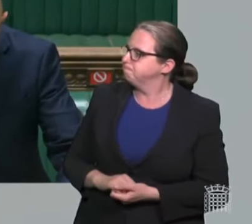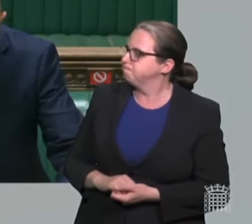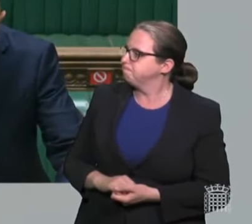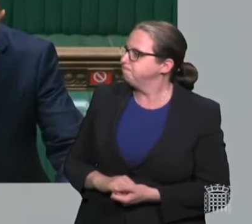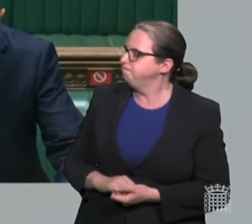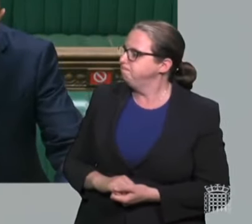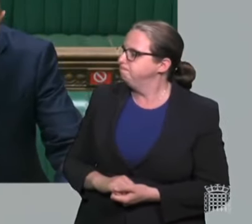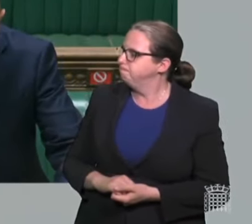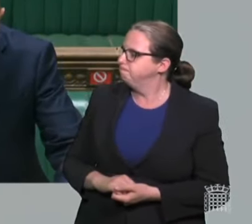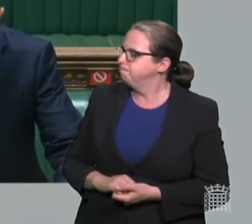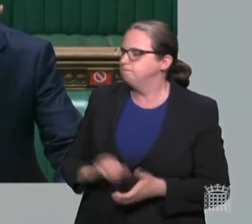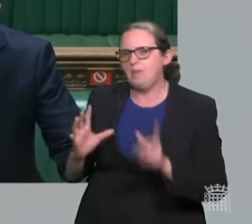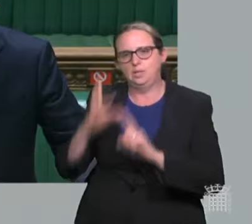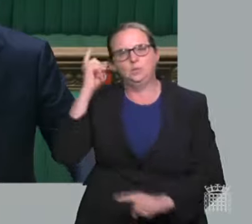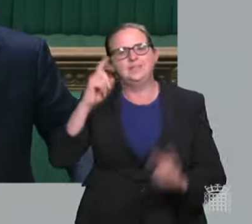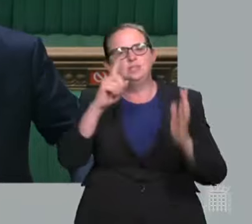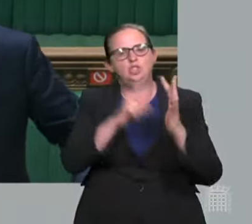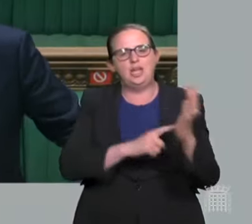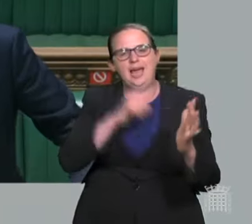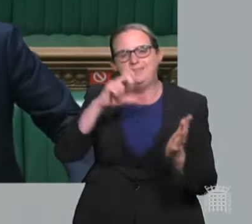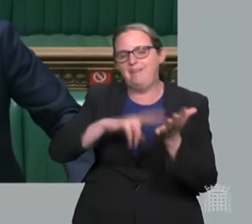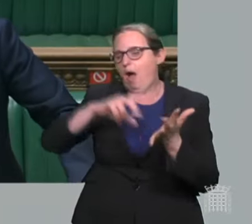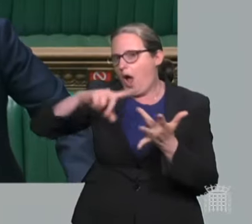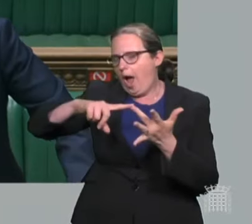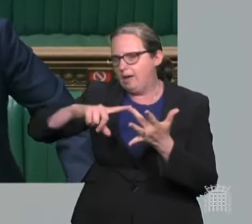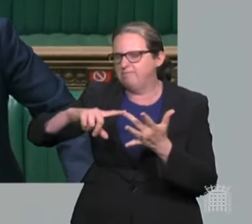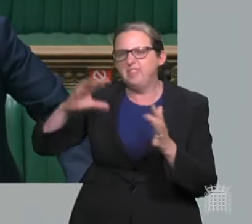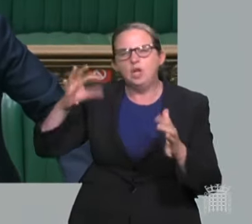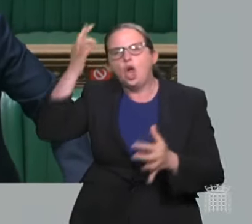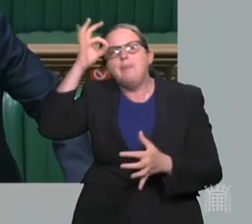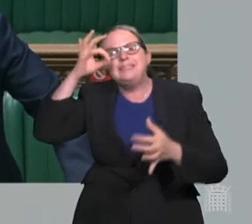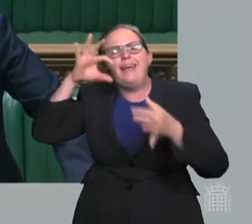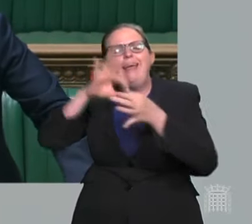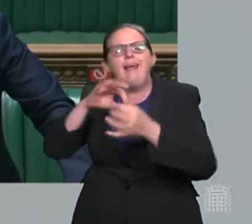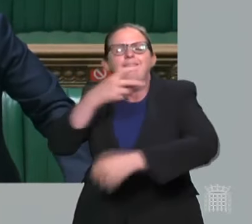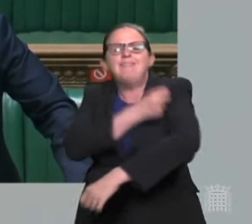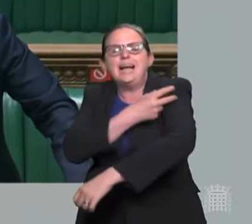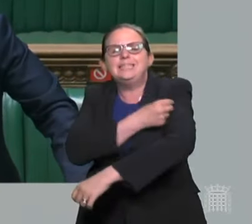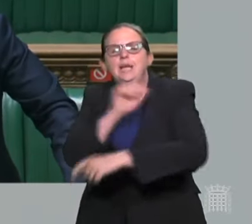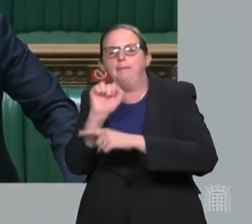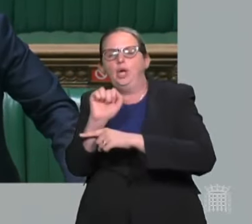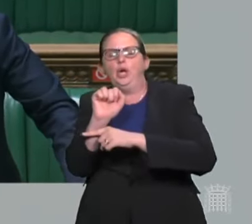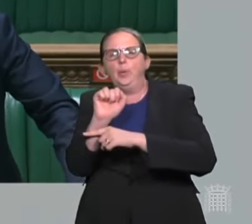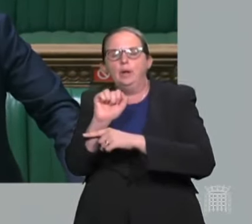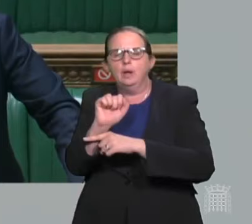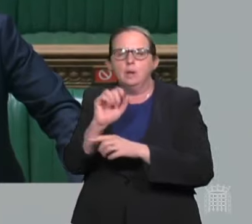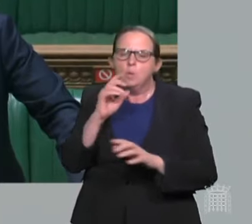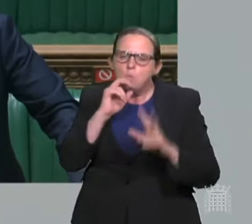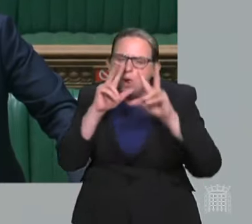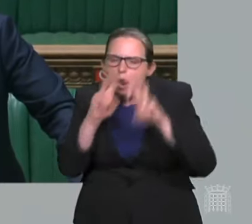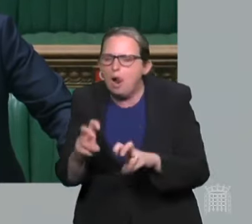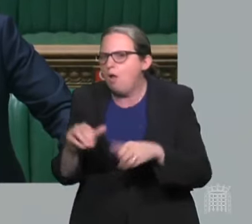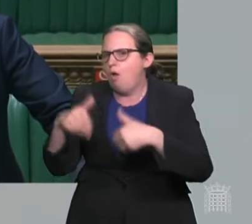interim advice on who to prioritize for a third dose. And our most vulnerable will be offered booster COVID-19 jabs from